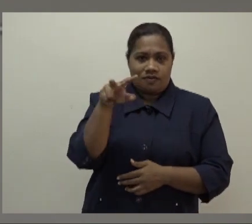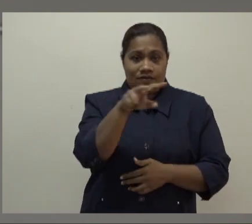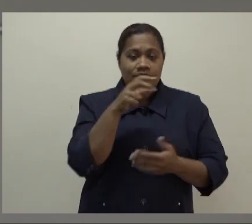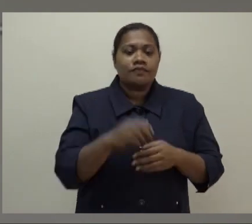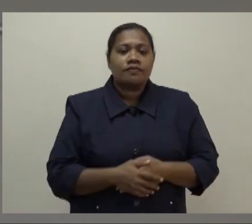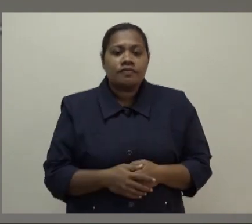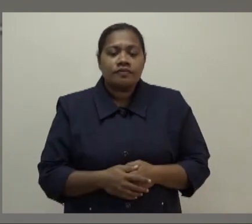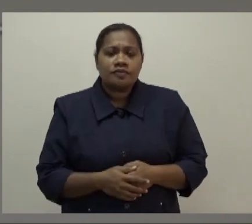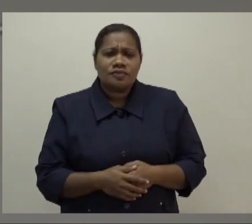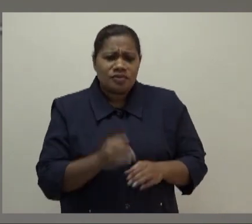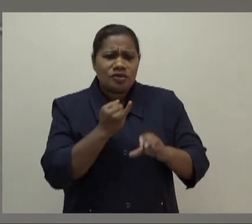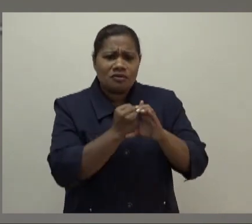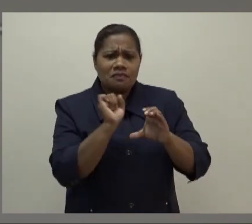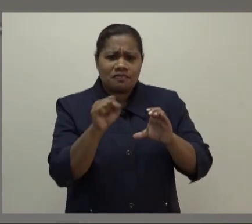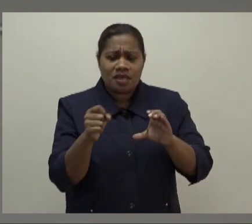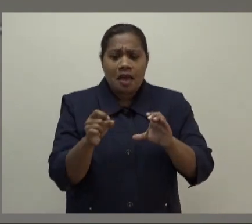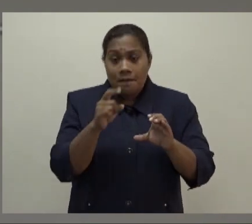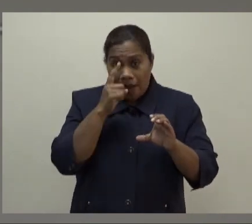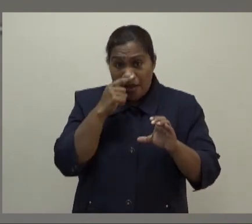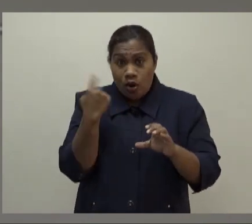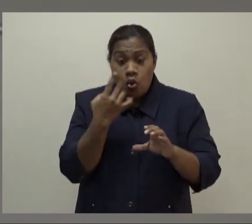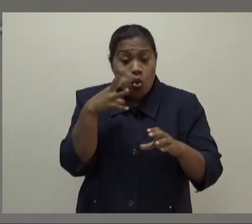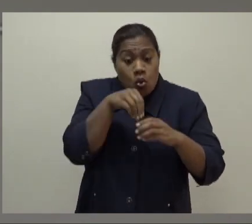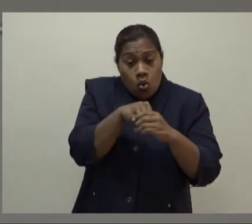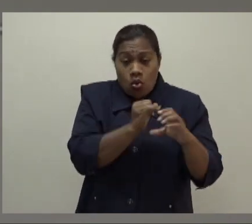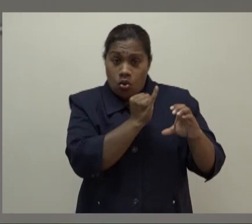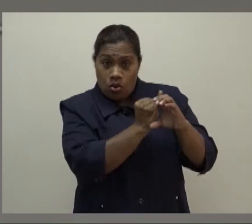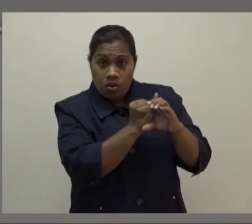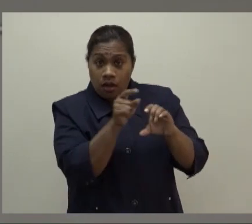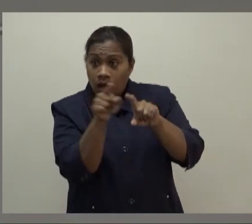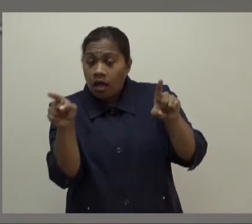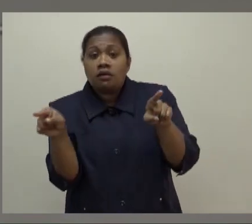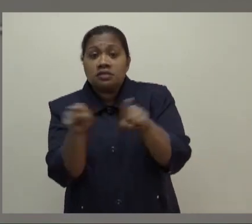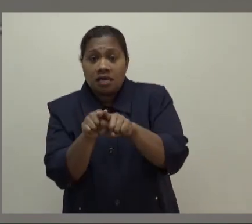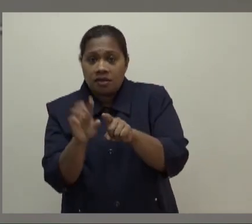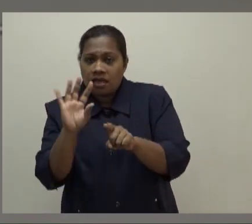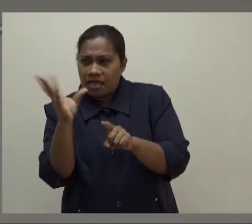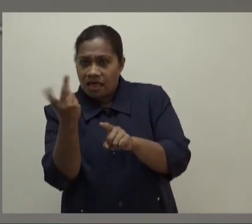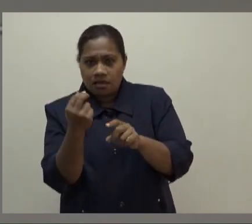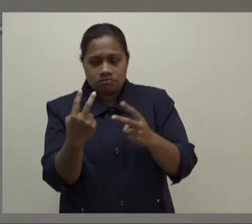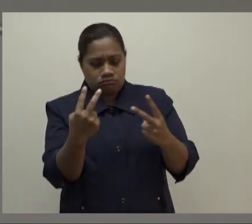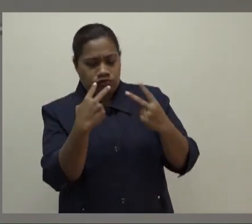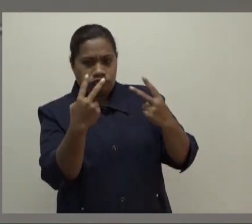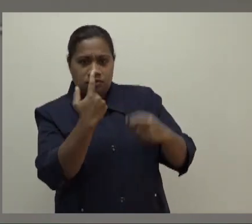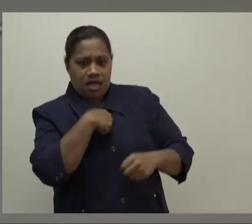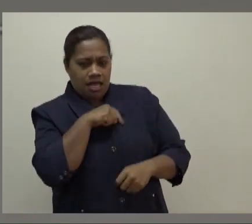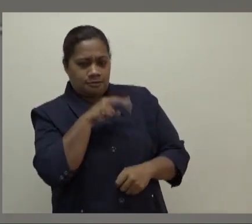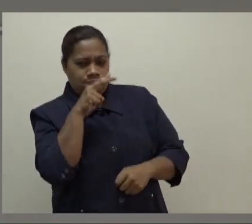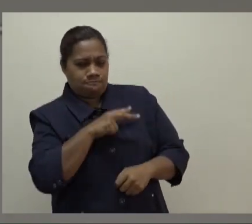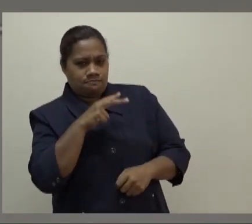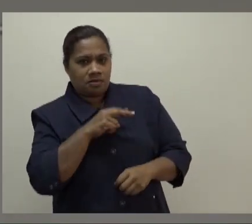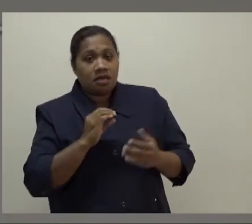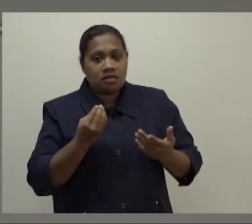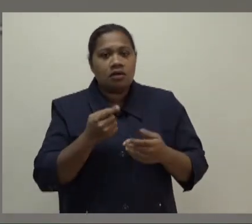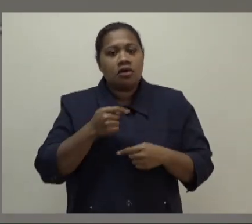those people that are involved in those criminal activities also study us and adjust themselves. So it is an ongoing process where we have to